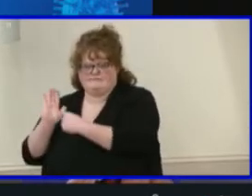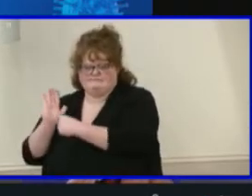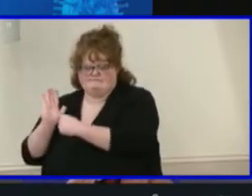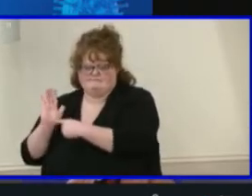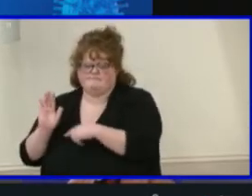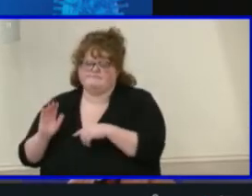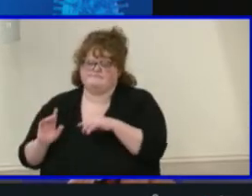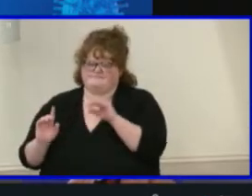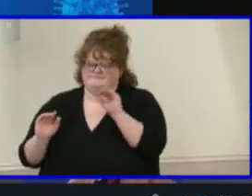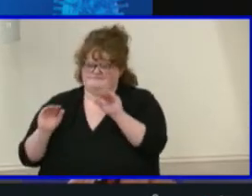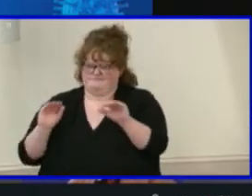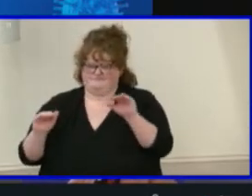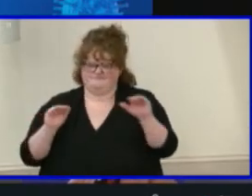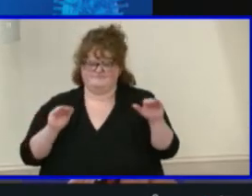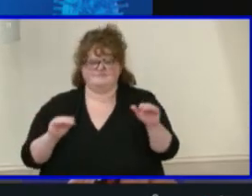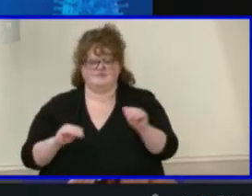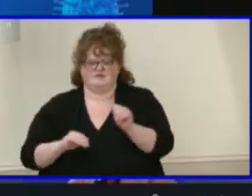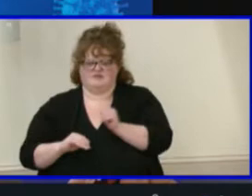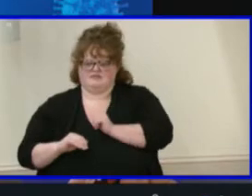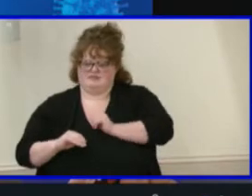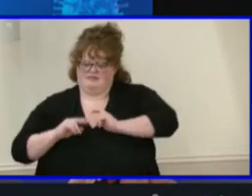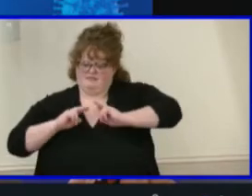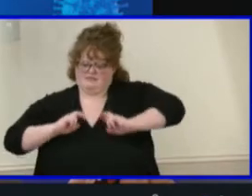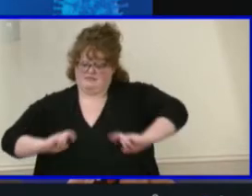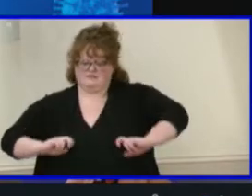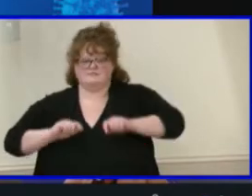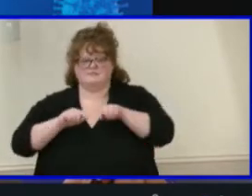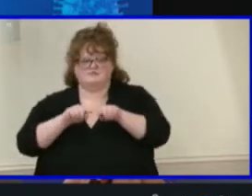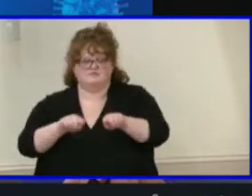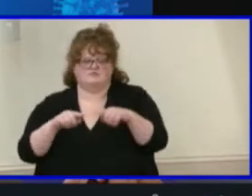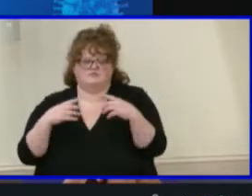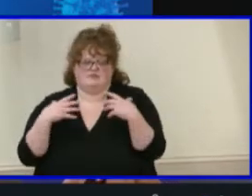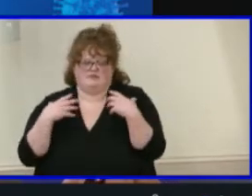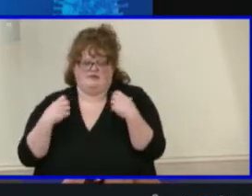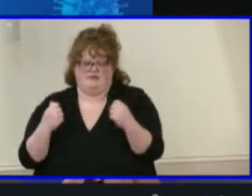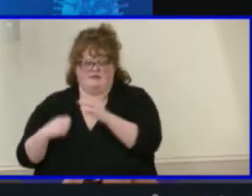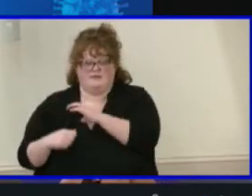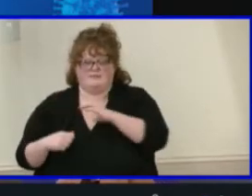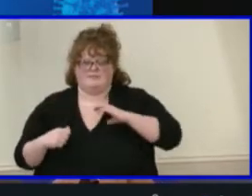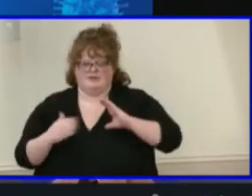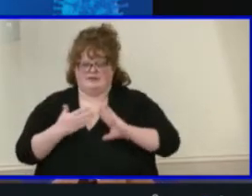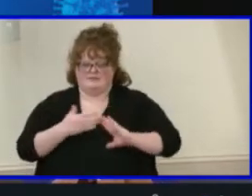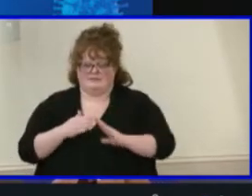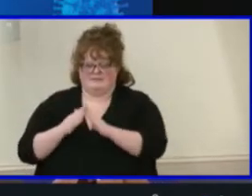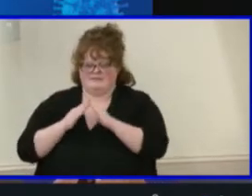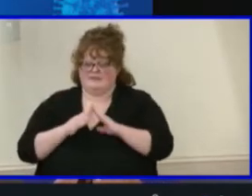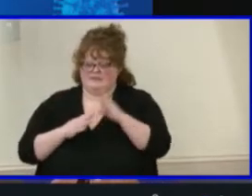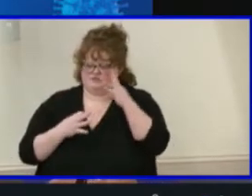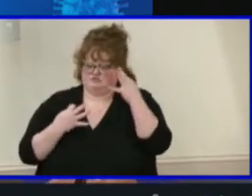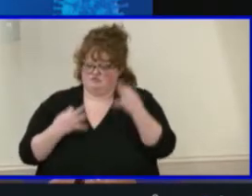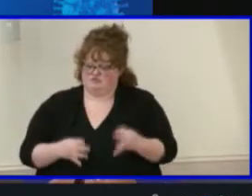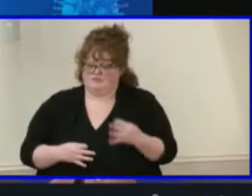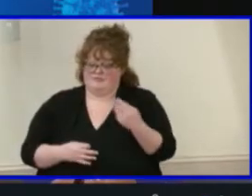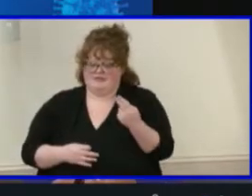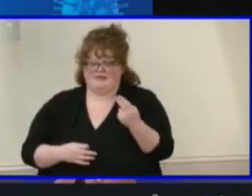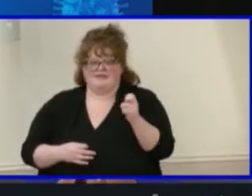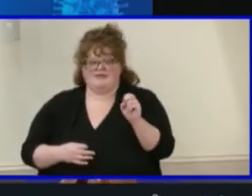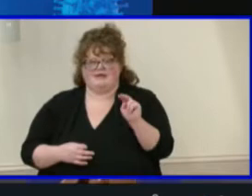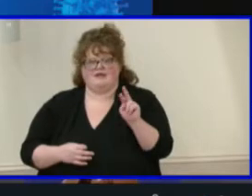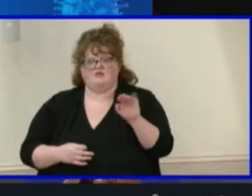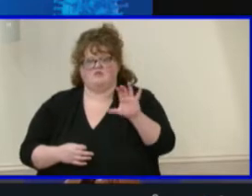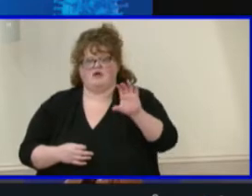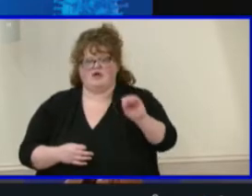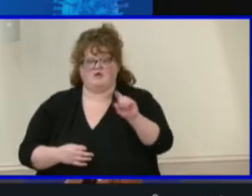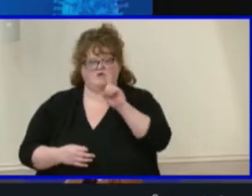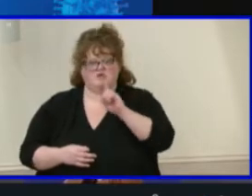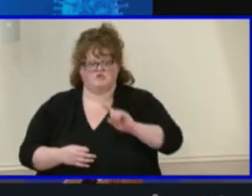reminder, the self-assessment at the health committee meeting determined Henrico being at the lowest risk level for a third core indicator.